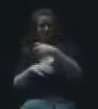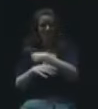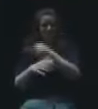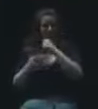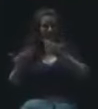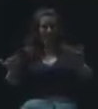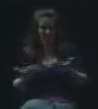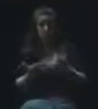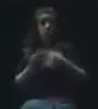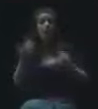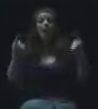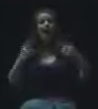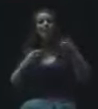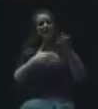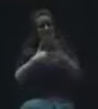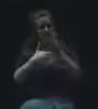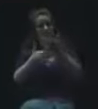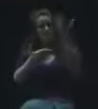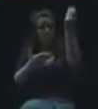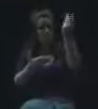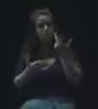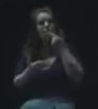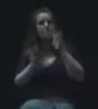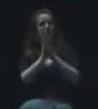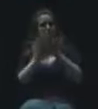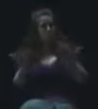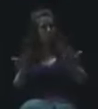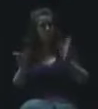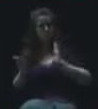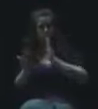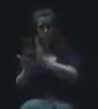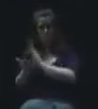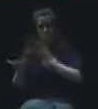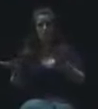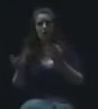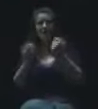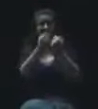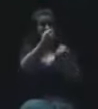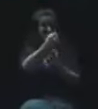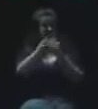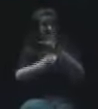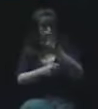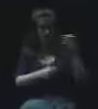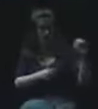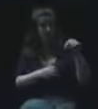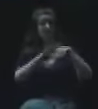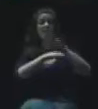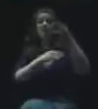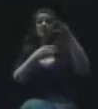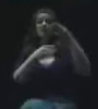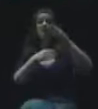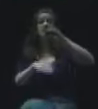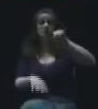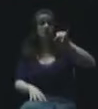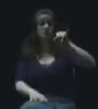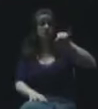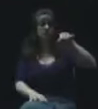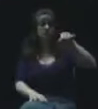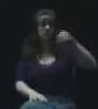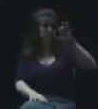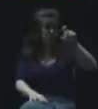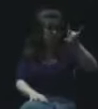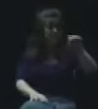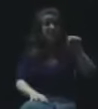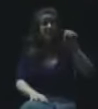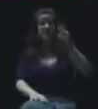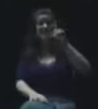did was he shared the book with the board, and then there was a foundation, the Jefferson County Foundation. There was